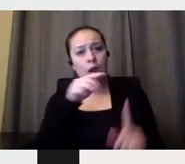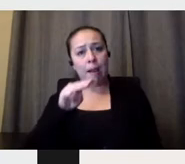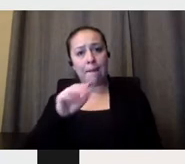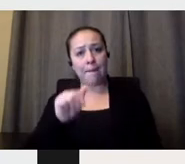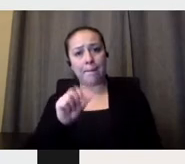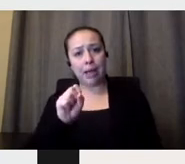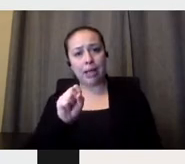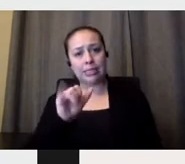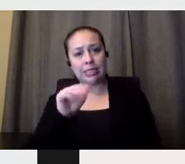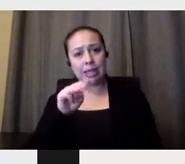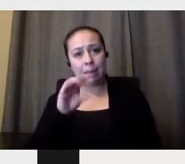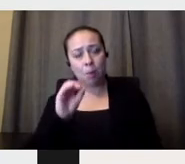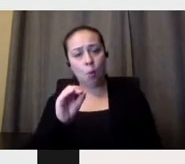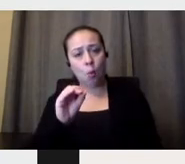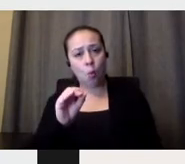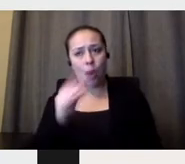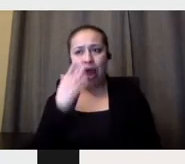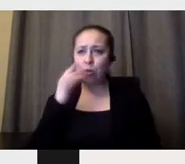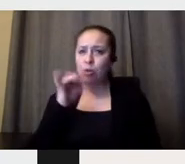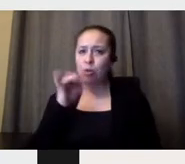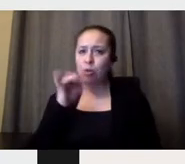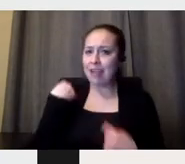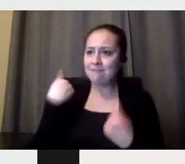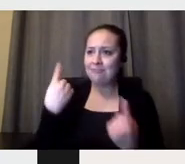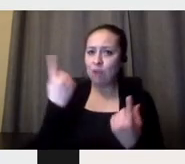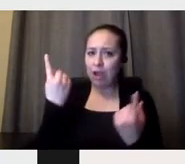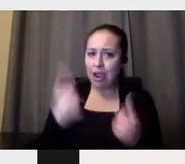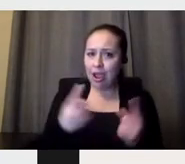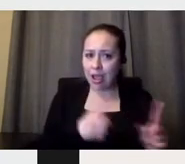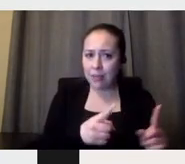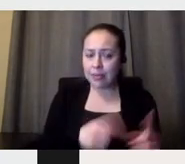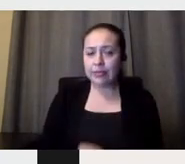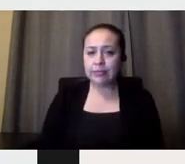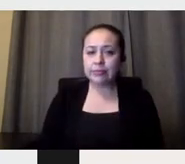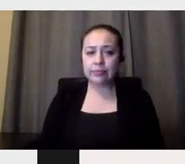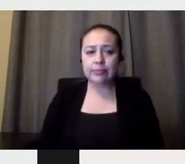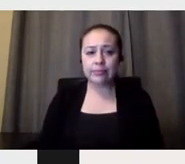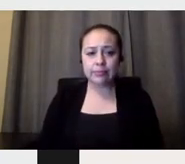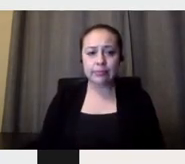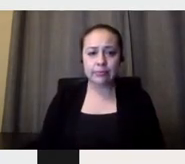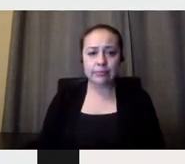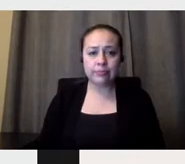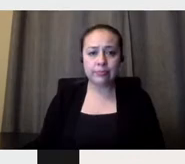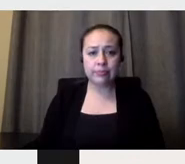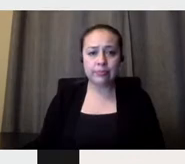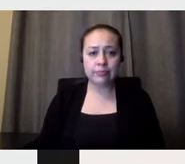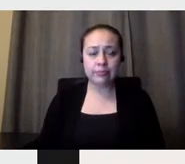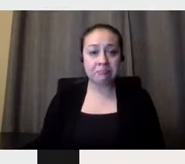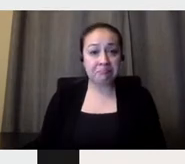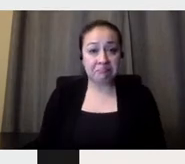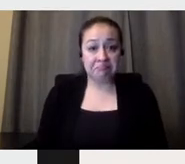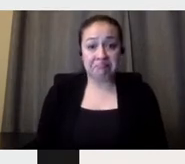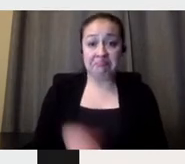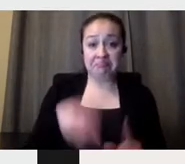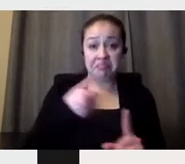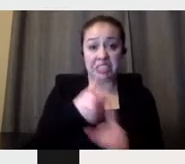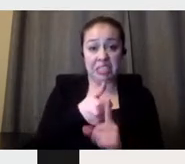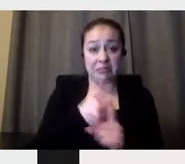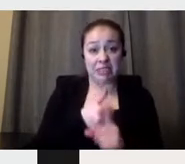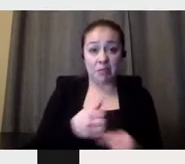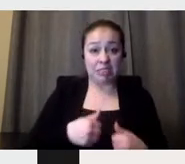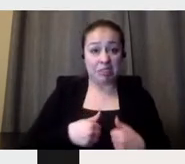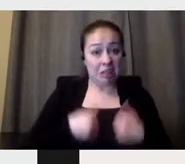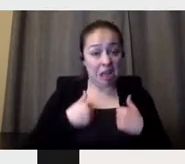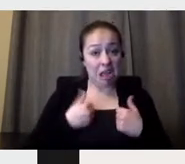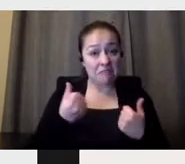for him. And now we are, of course, because he was, he was there. Who else is going to design for Massimo? It's not Massimo. But